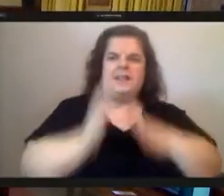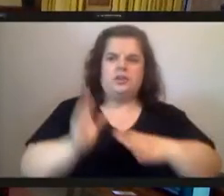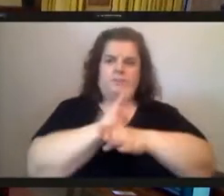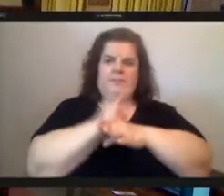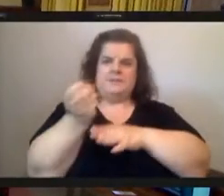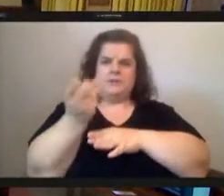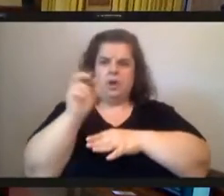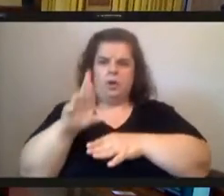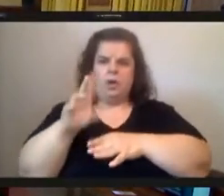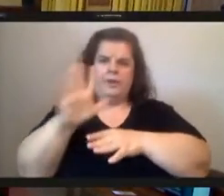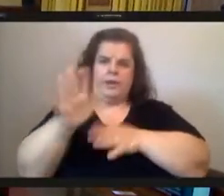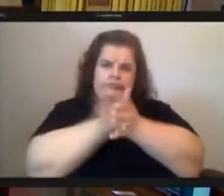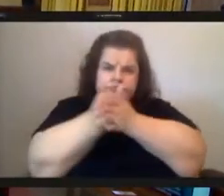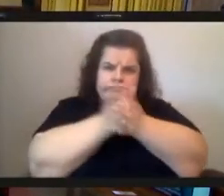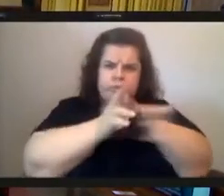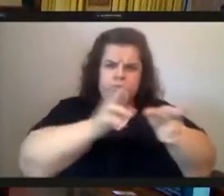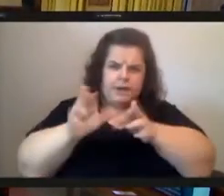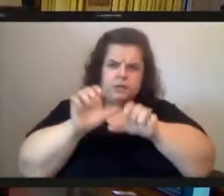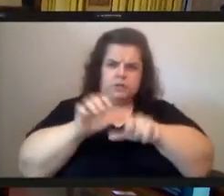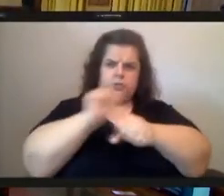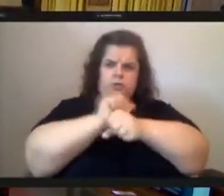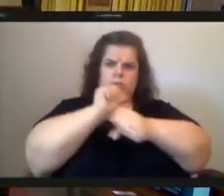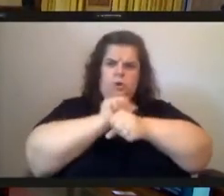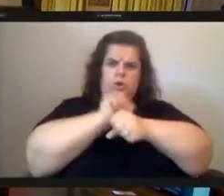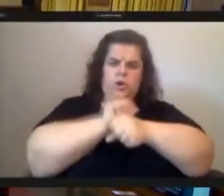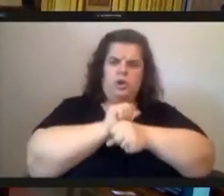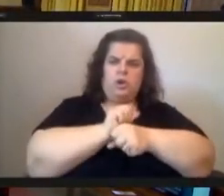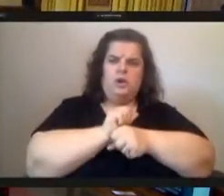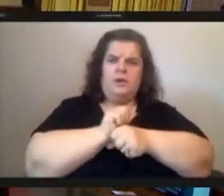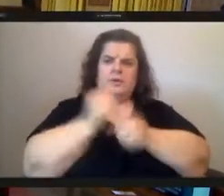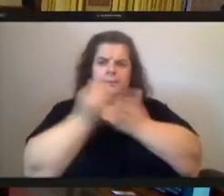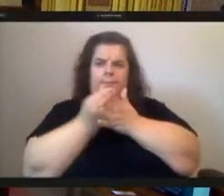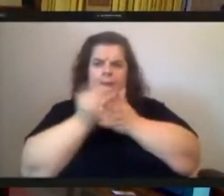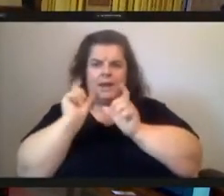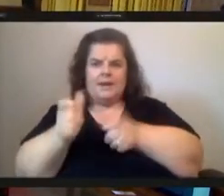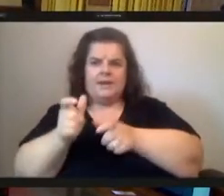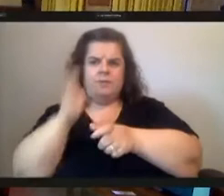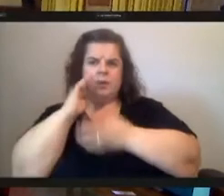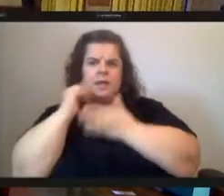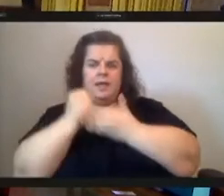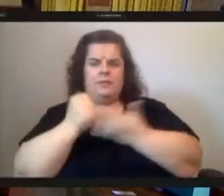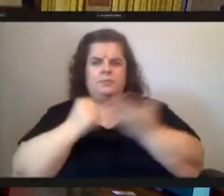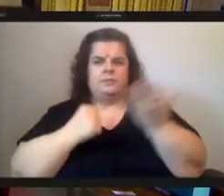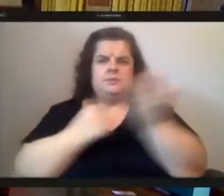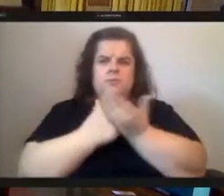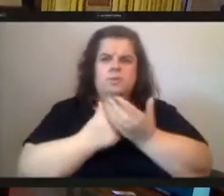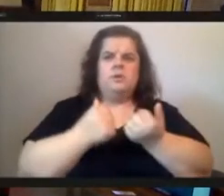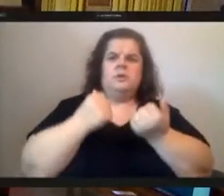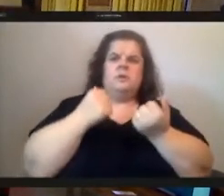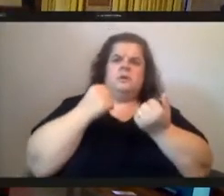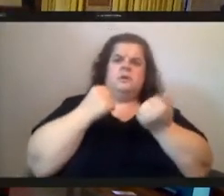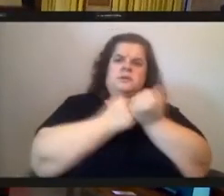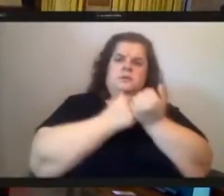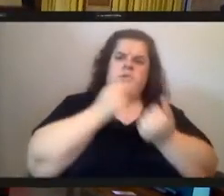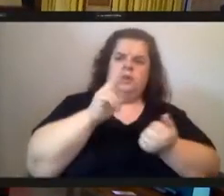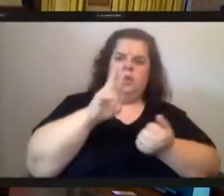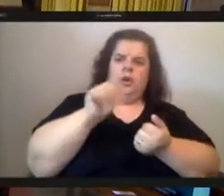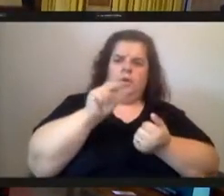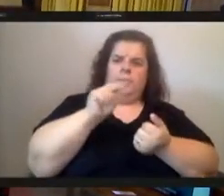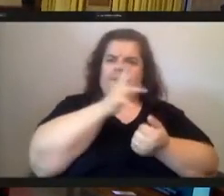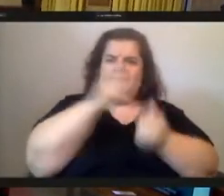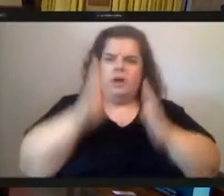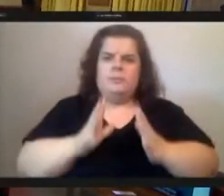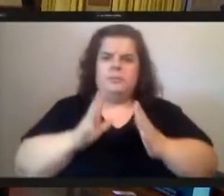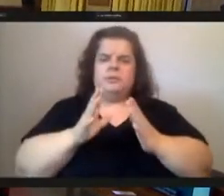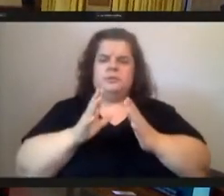the work of the free justice fund can accomplish with your support this could help support urban farmers through developing community markets pop-up produce